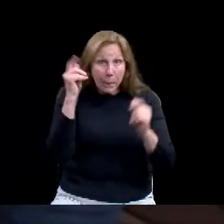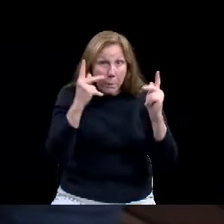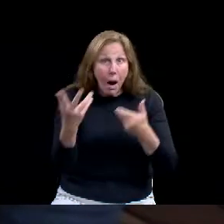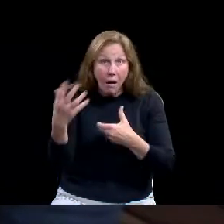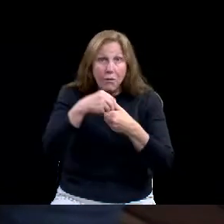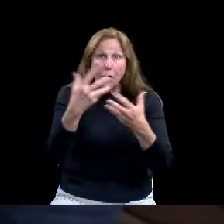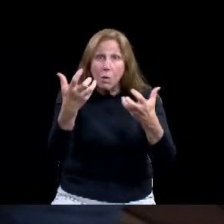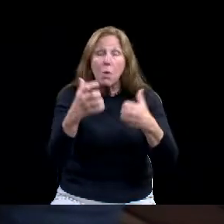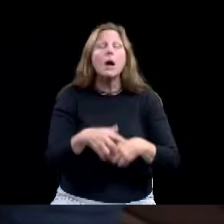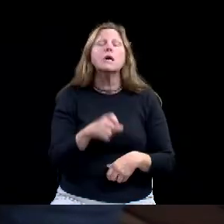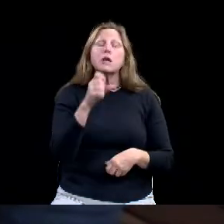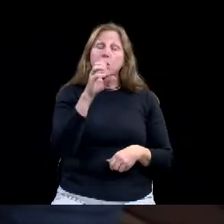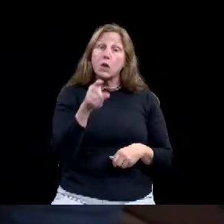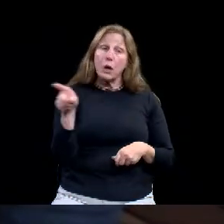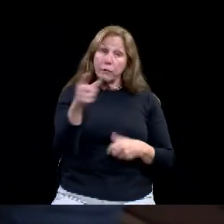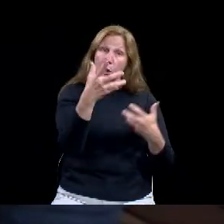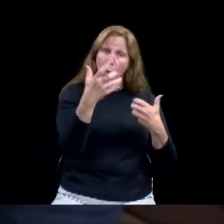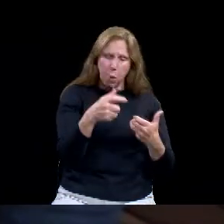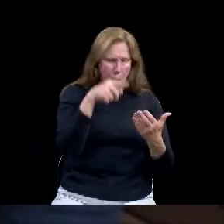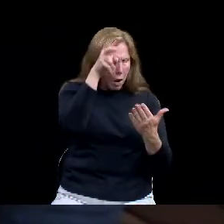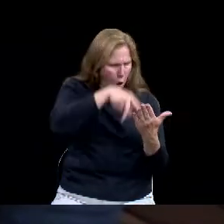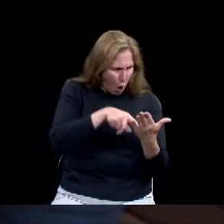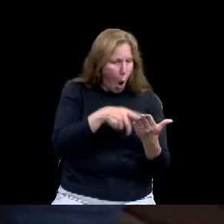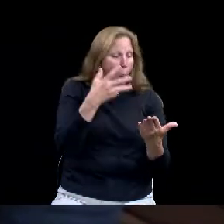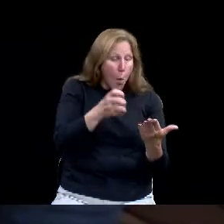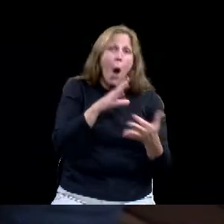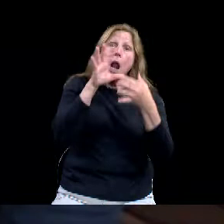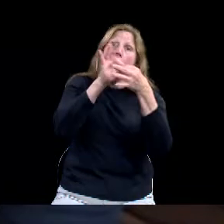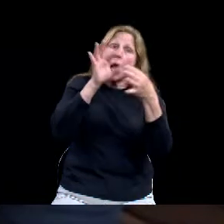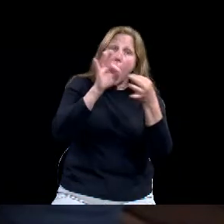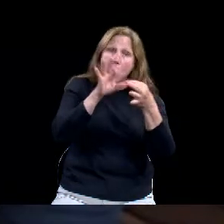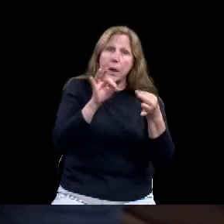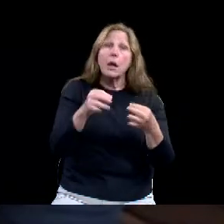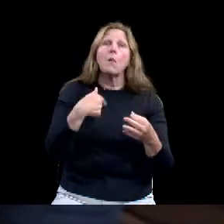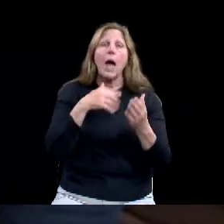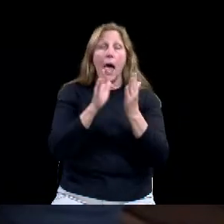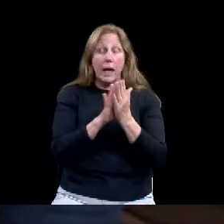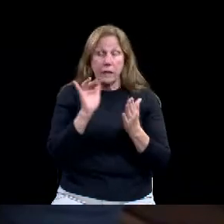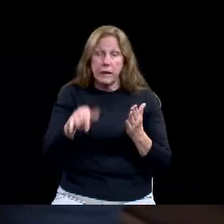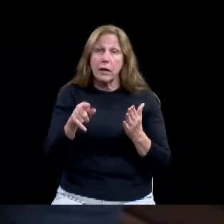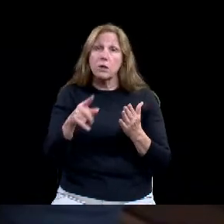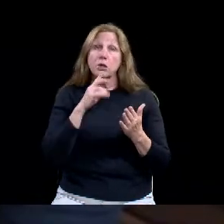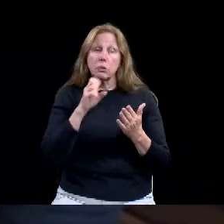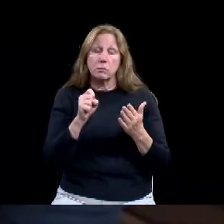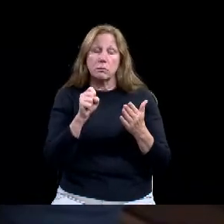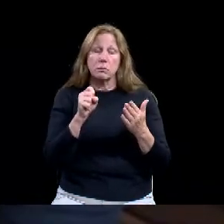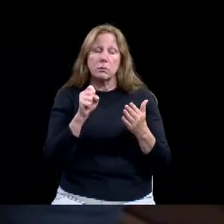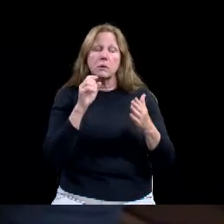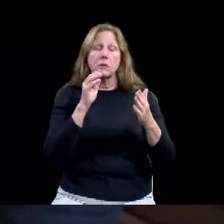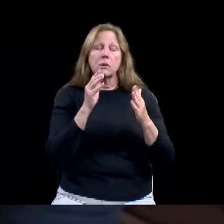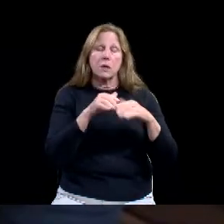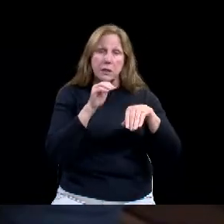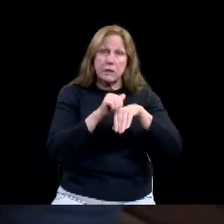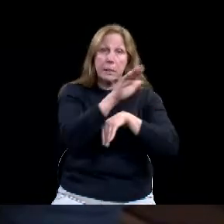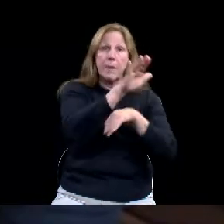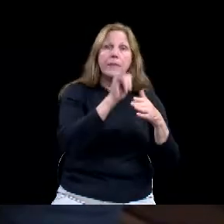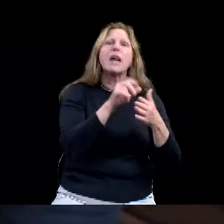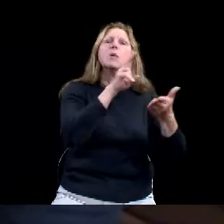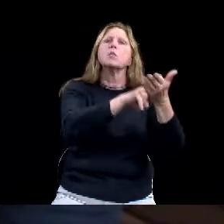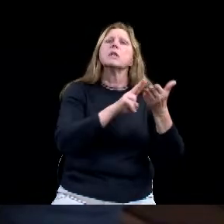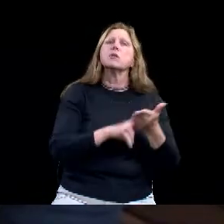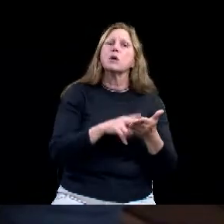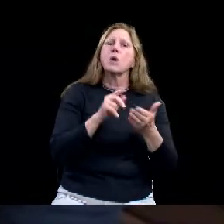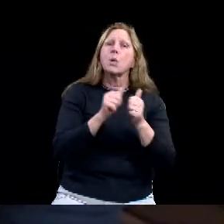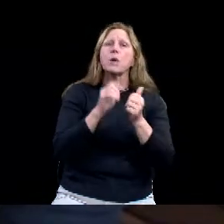were asked to register with the City Secretary's Office by noon today. Individuals who registered to speak on an agenda item must limit their